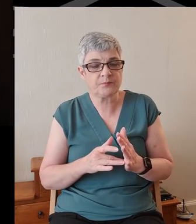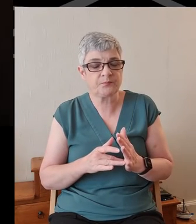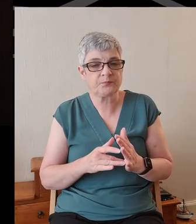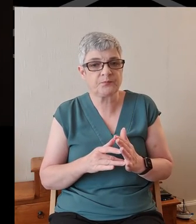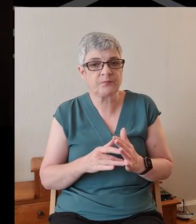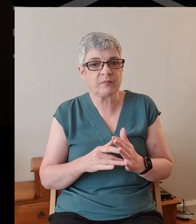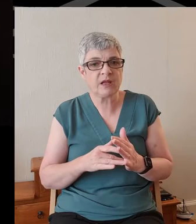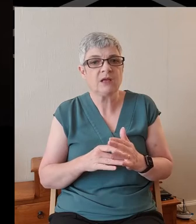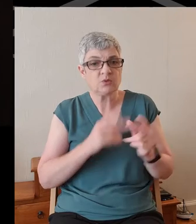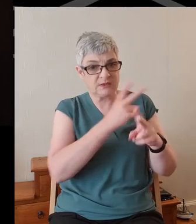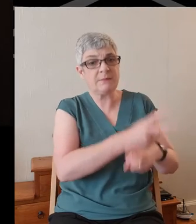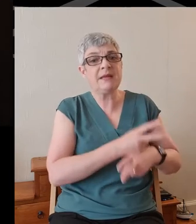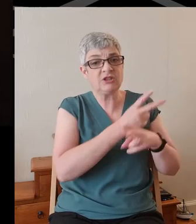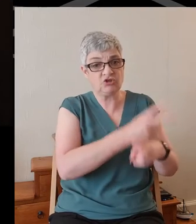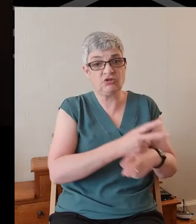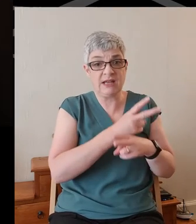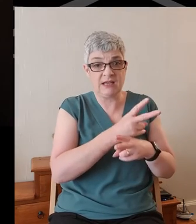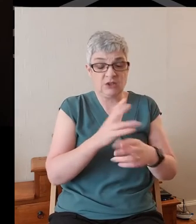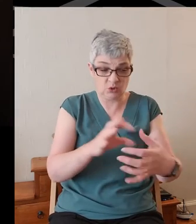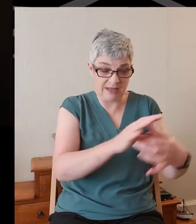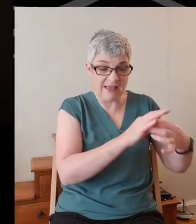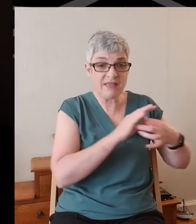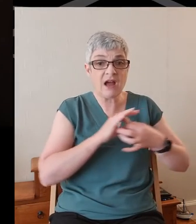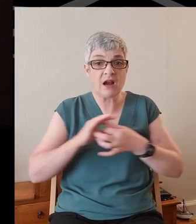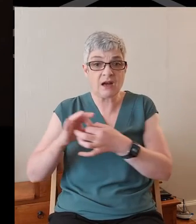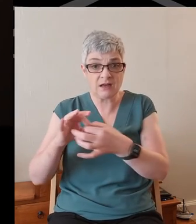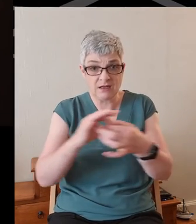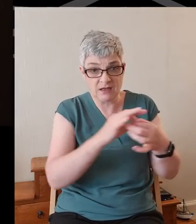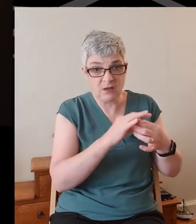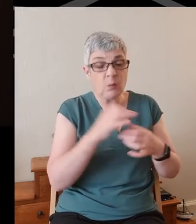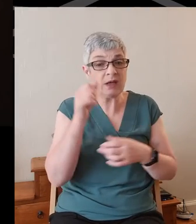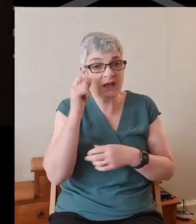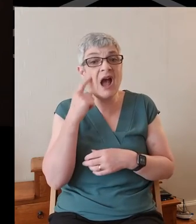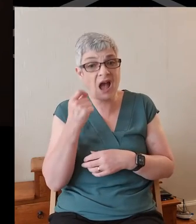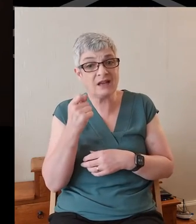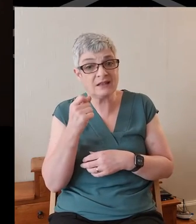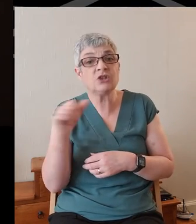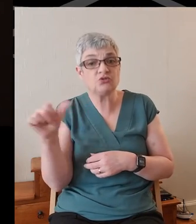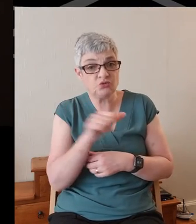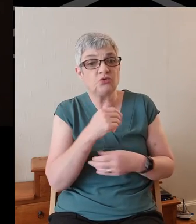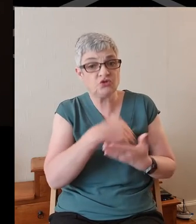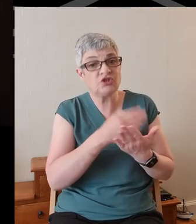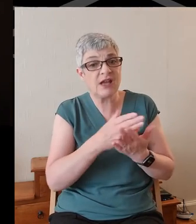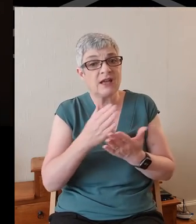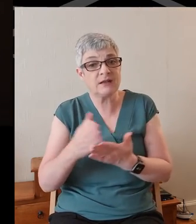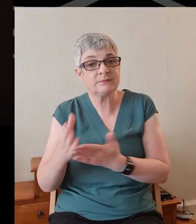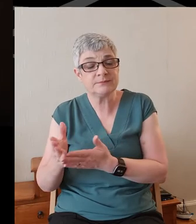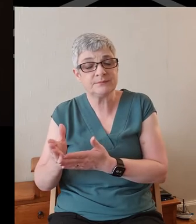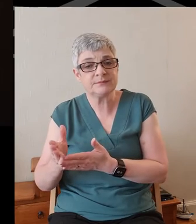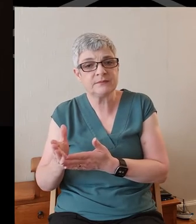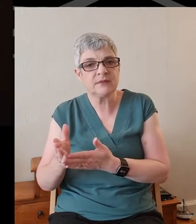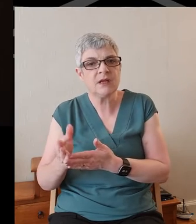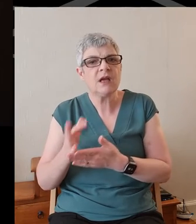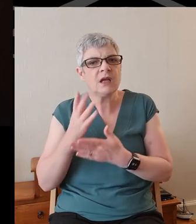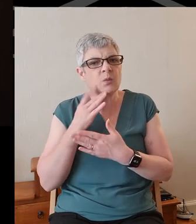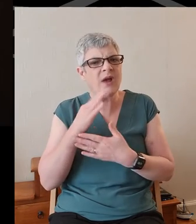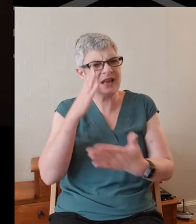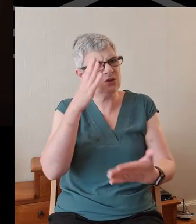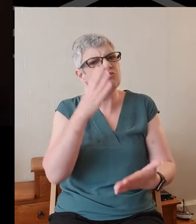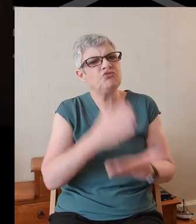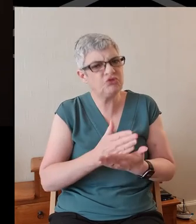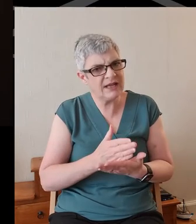And it's a ministry that together we can and should share in. And it is when there is real